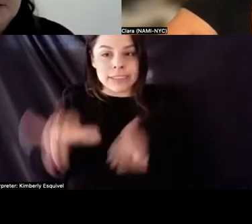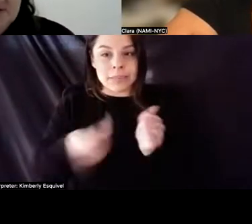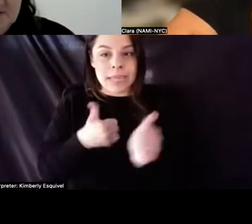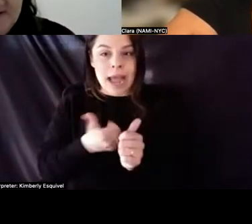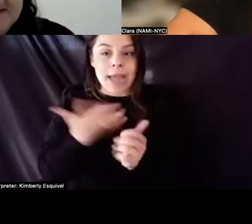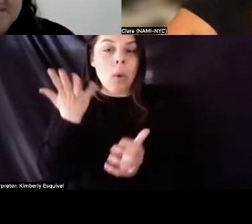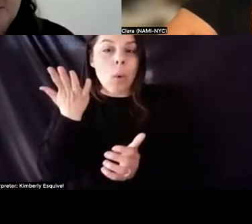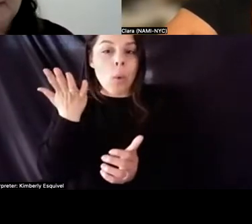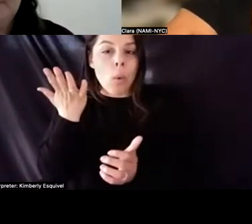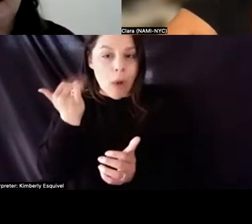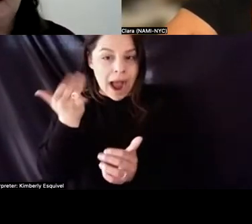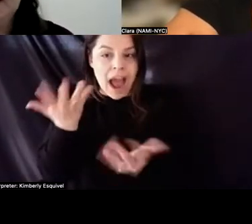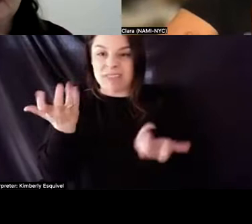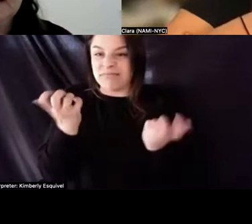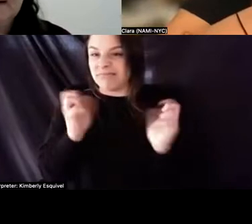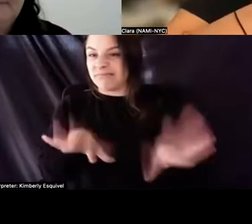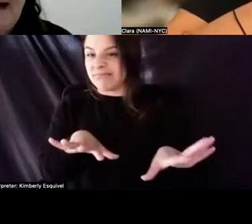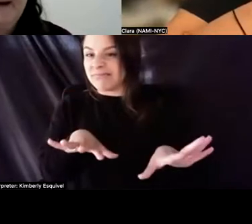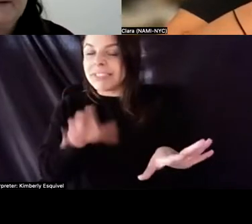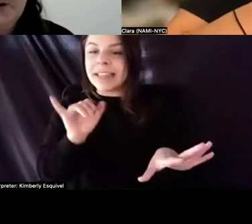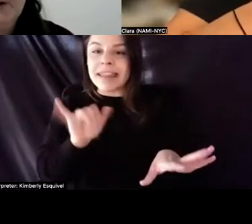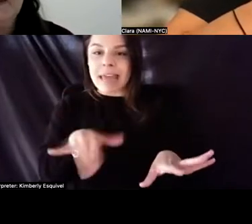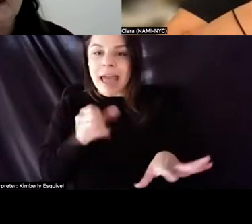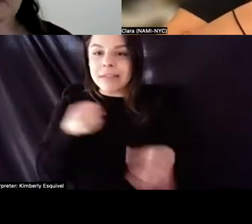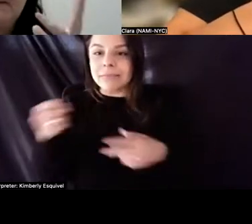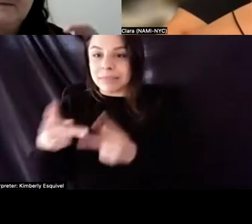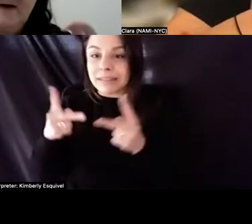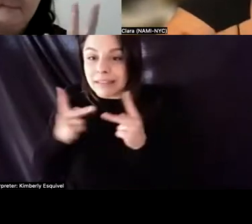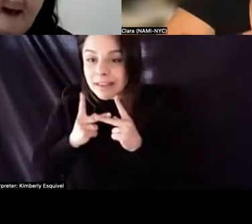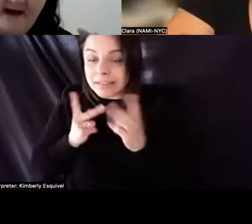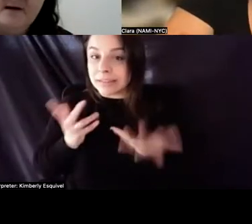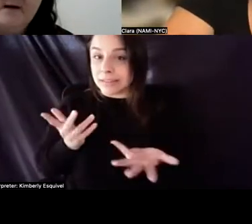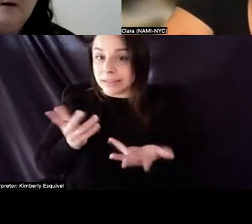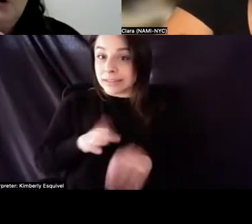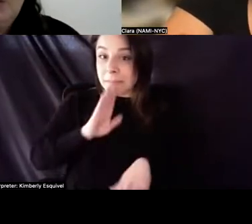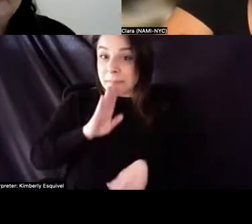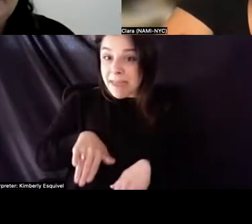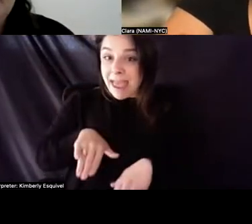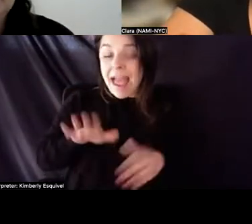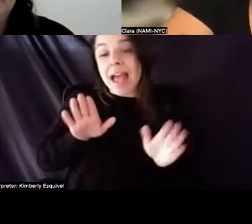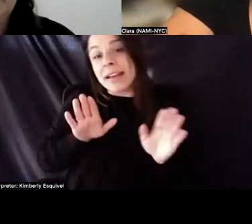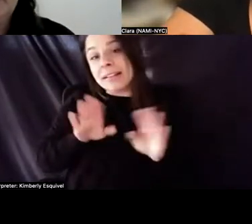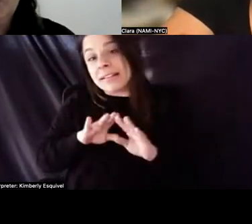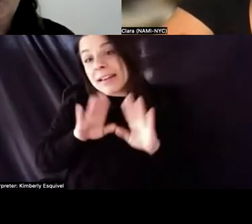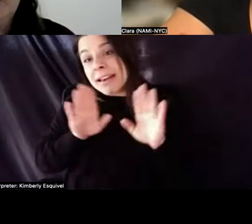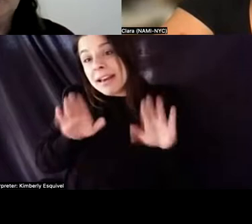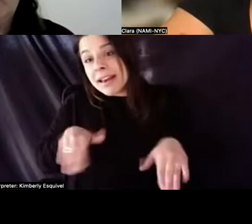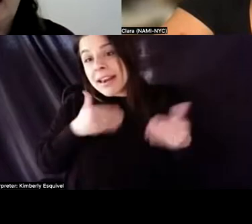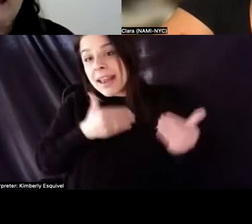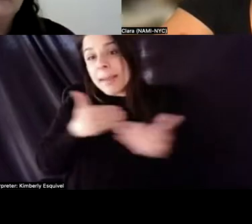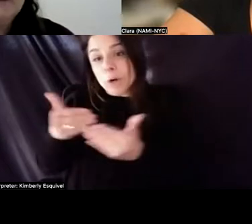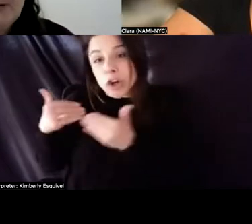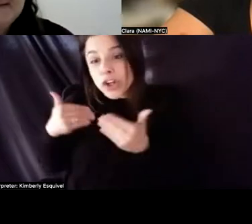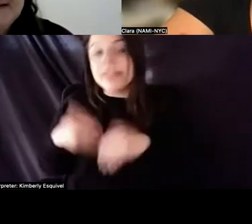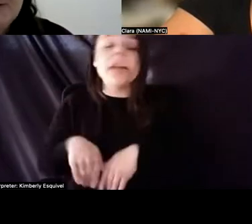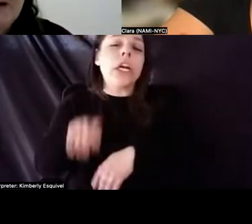placement. Was it because it was in a bad neighborhood, but then we have to define bad. Was it because like, you know, it was right